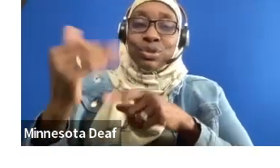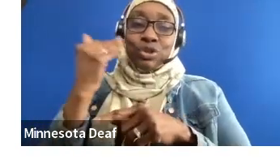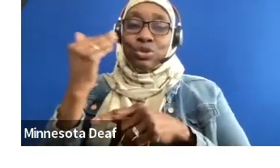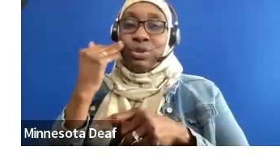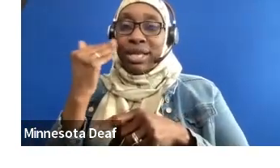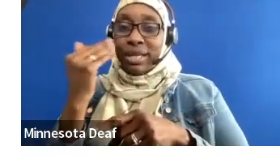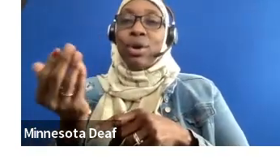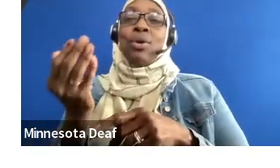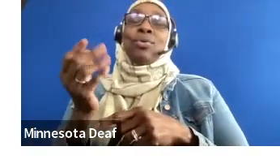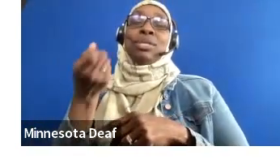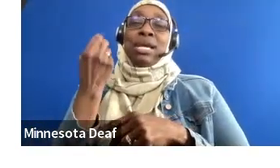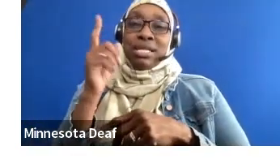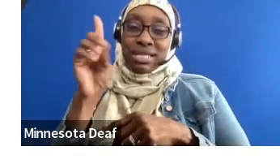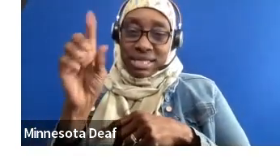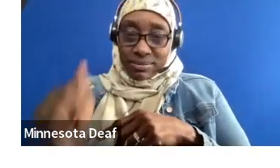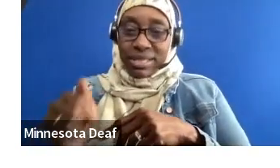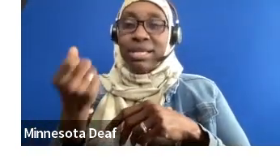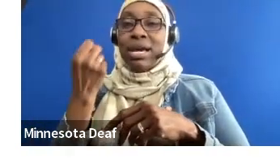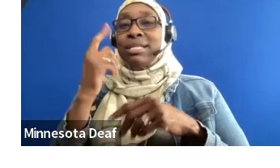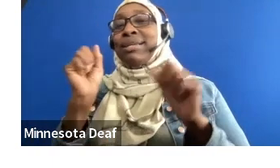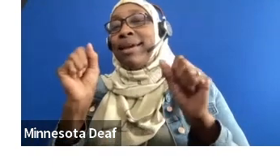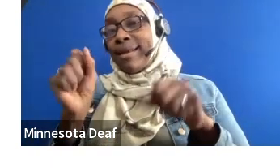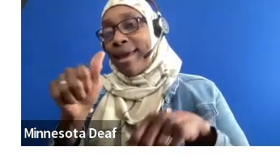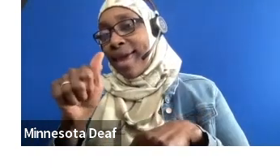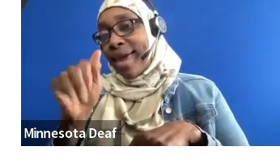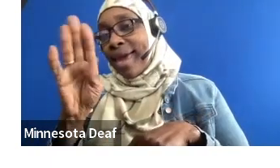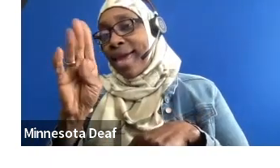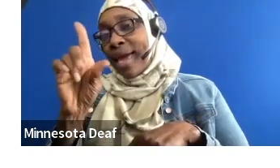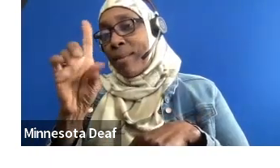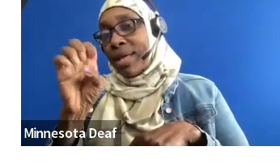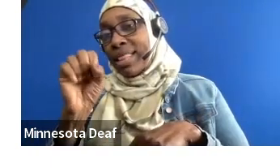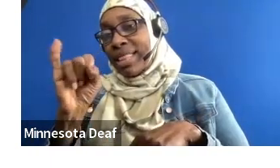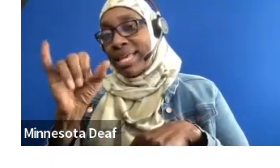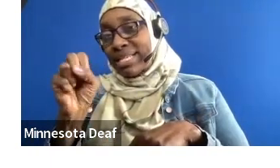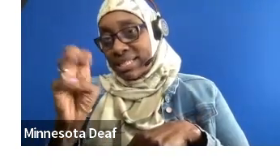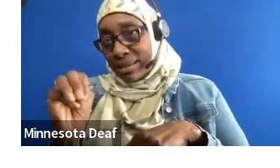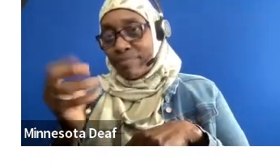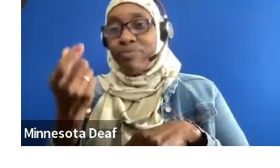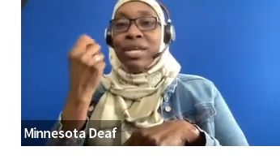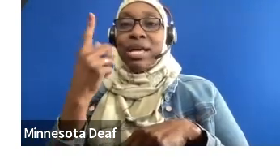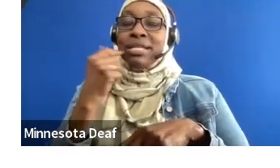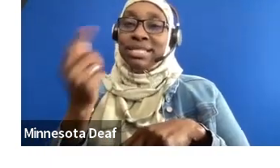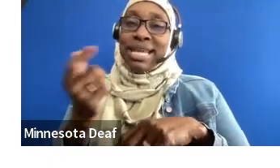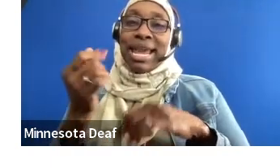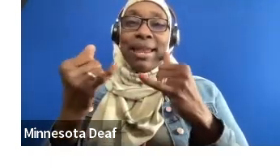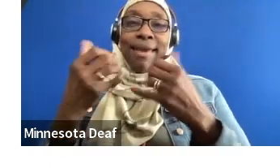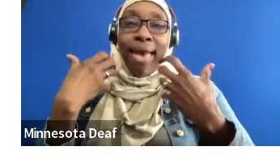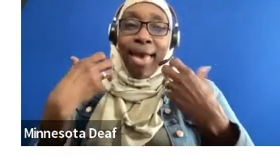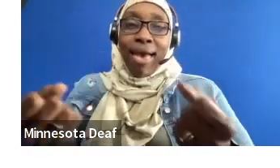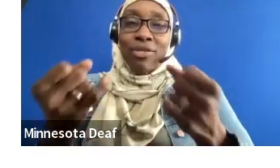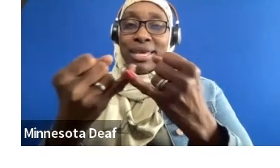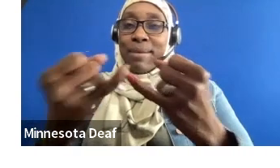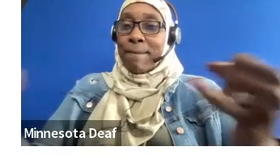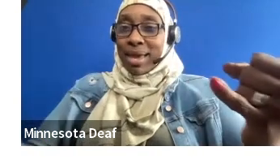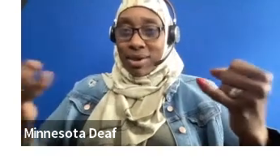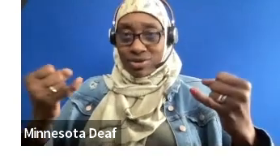ableism is, making sure that doesn't impact their relationship with each other. So we accept adult mentors of whether they have disabilities